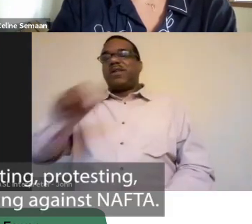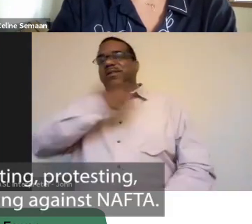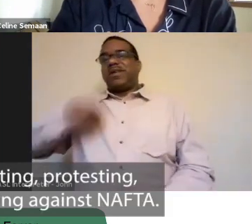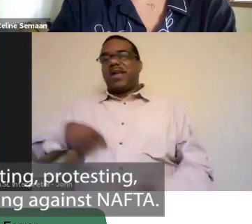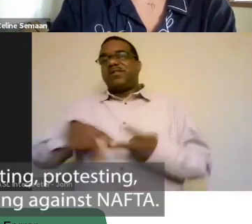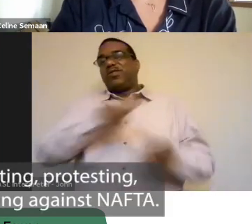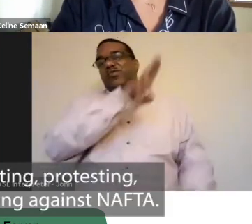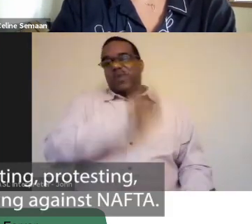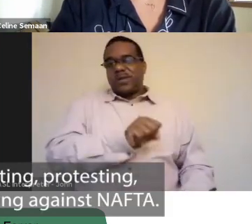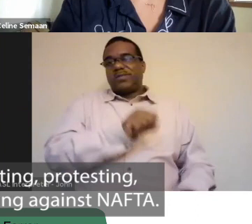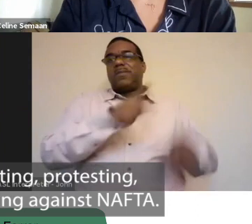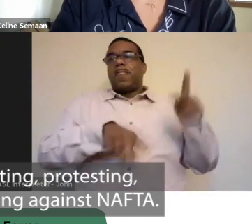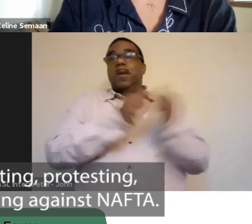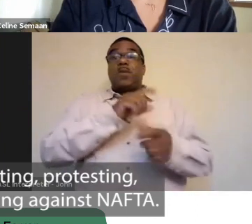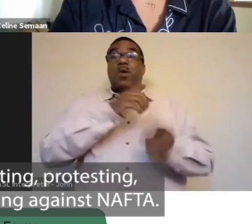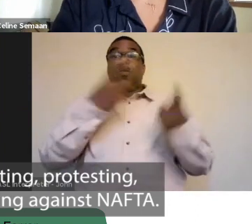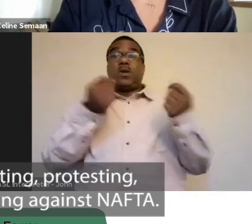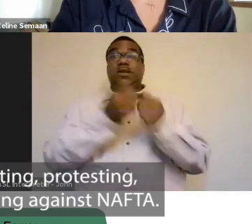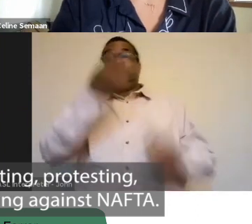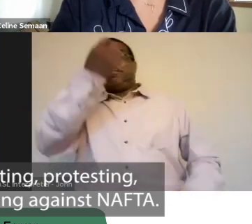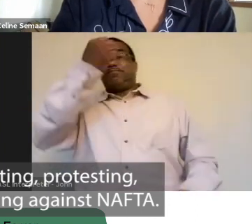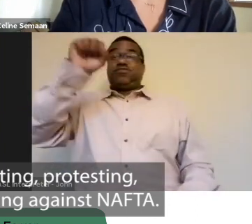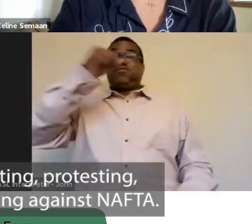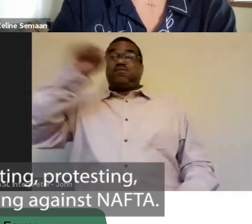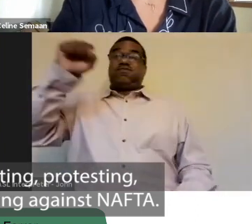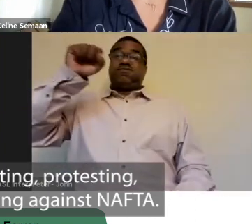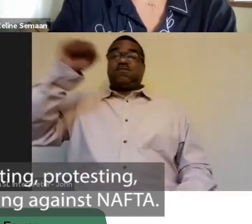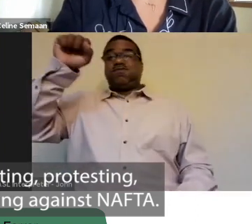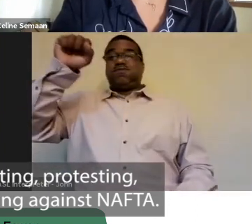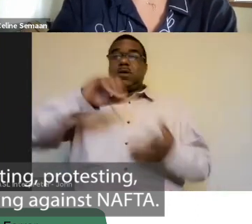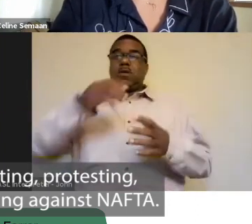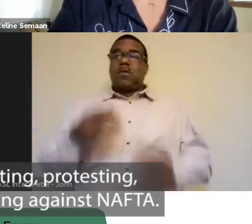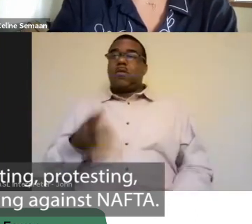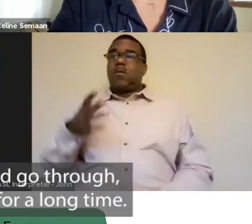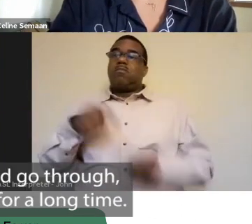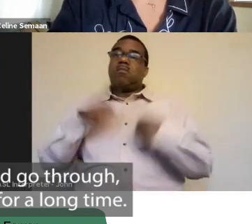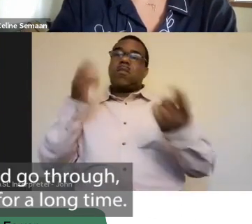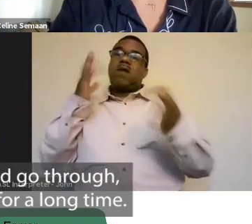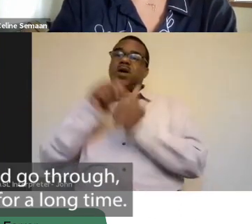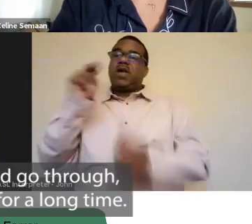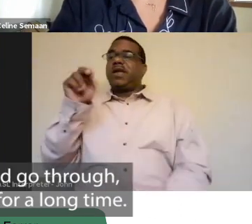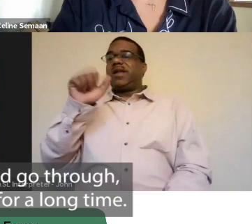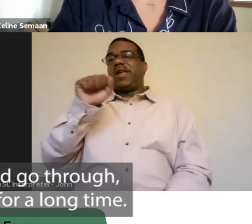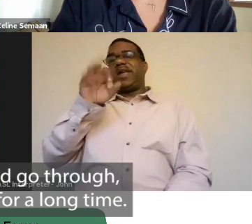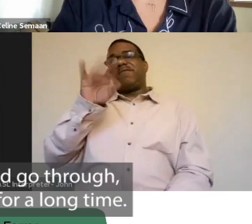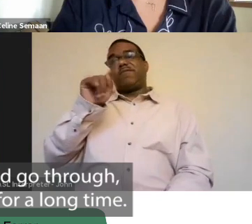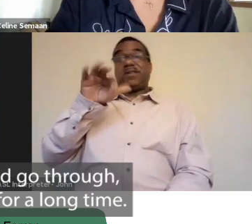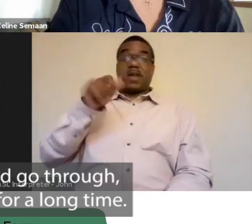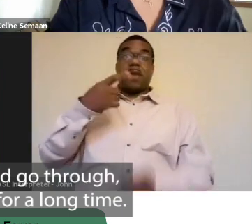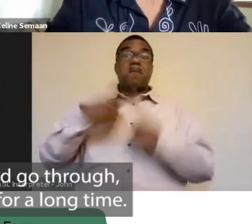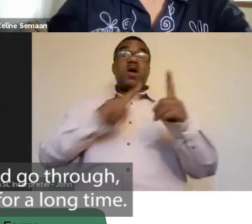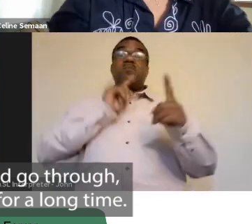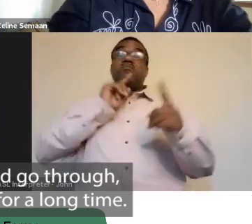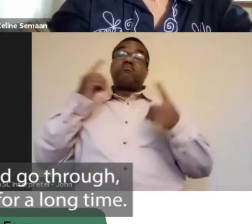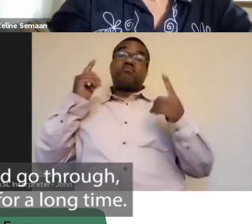folks were protesting, protesting, protesting, protesting against NAFTA. Ultimately, it did go through, but it